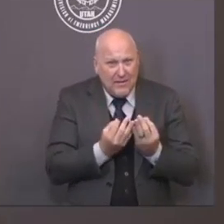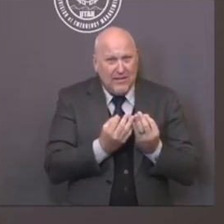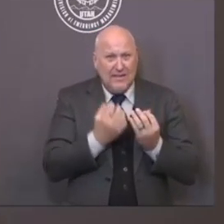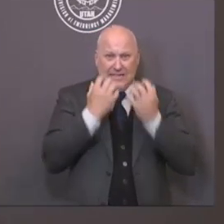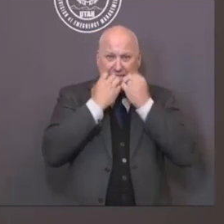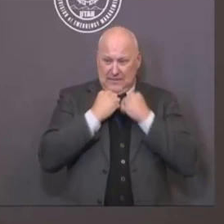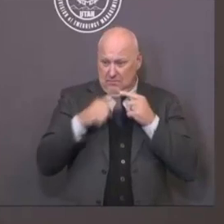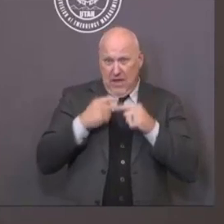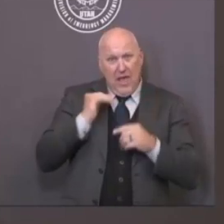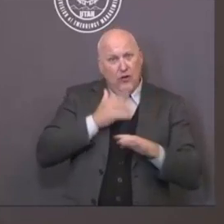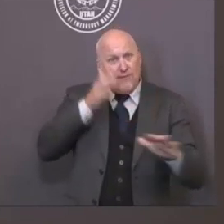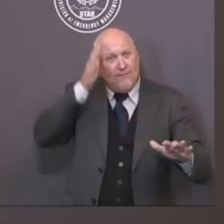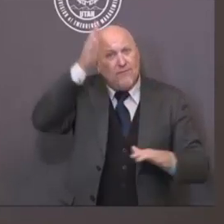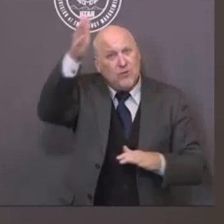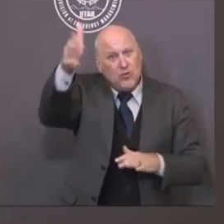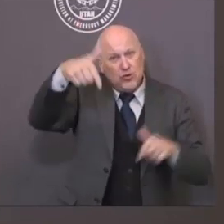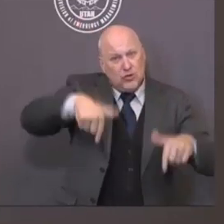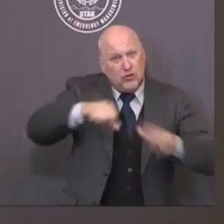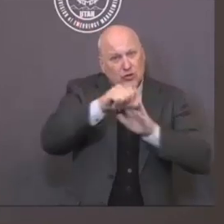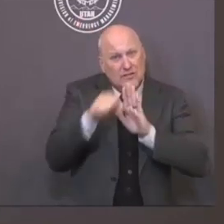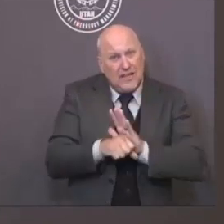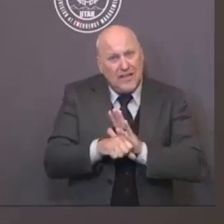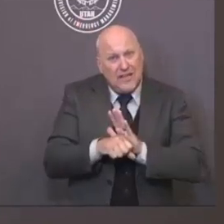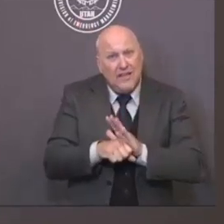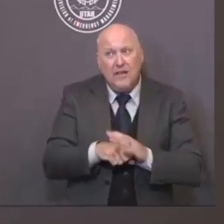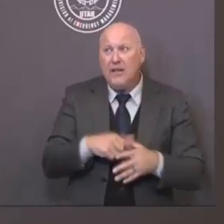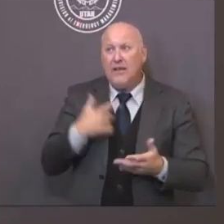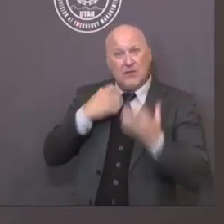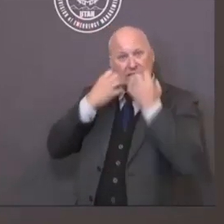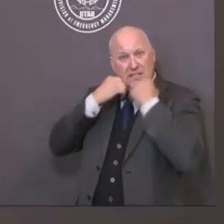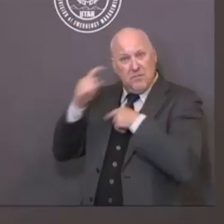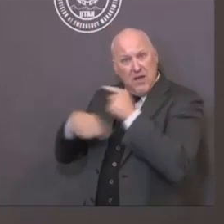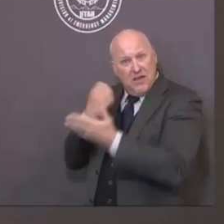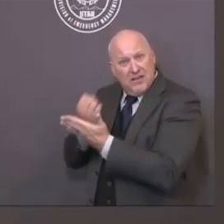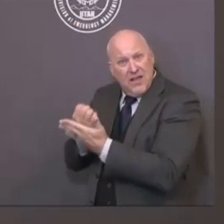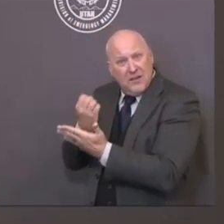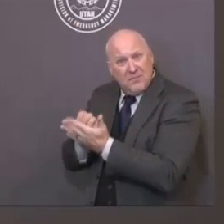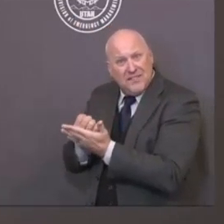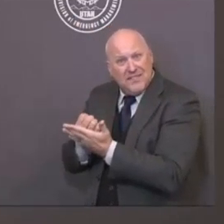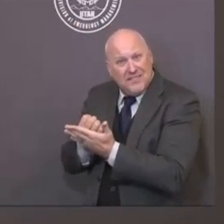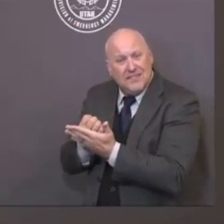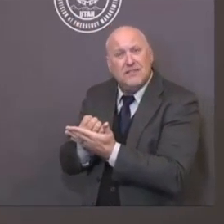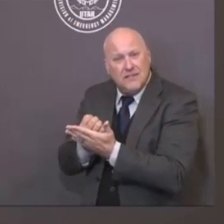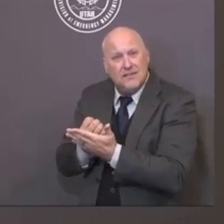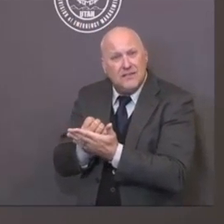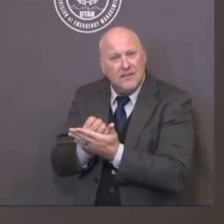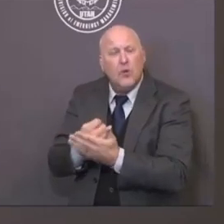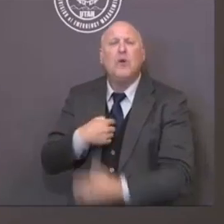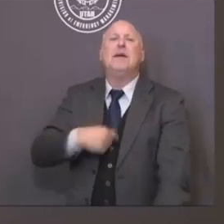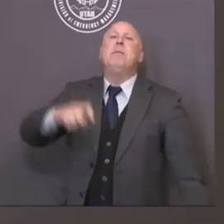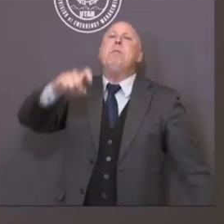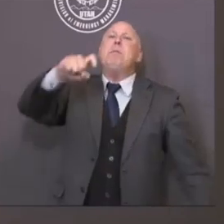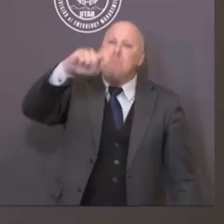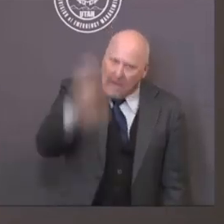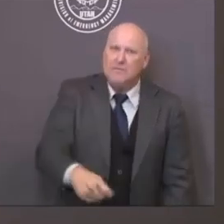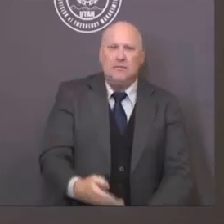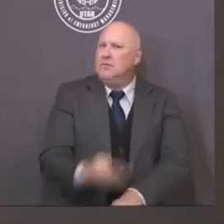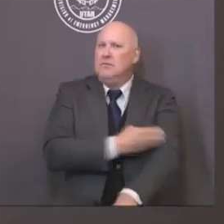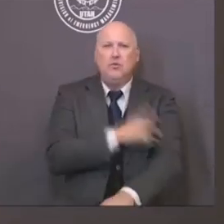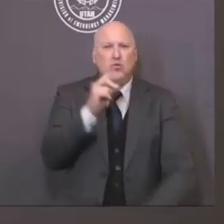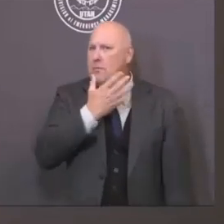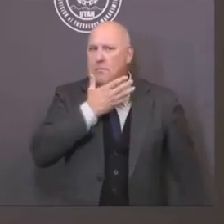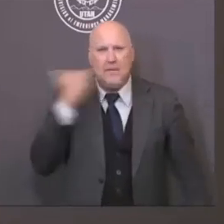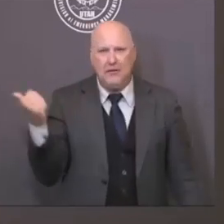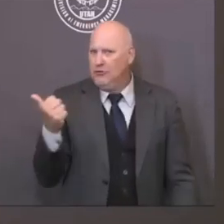economic opportunities, we need to do better. And so I'm going to challenge all of us to